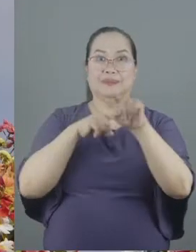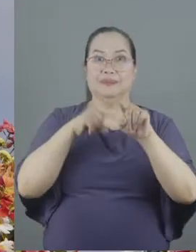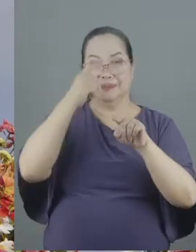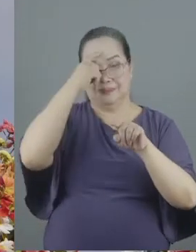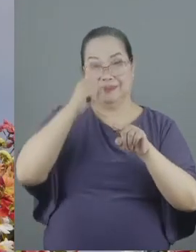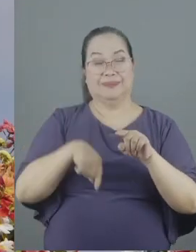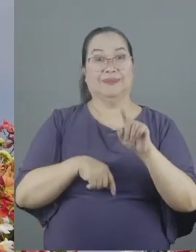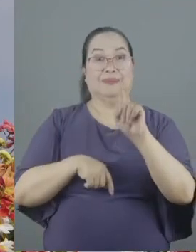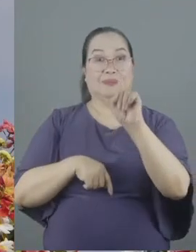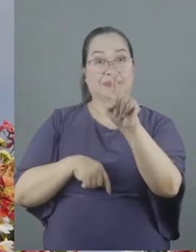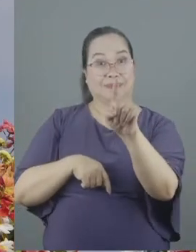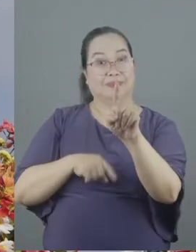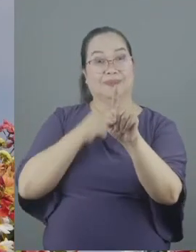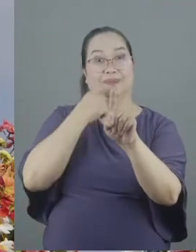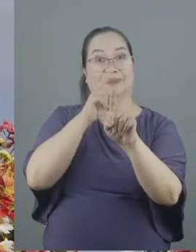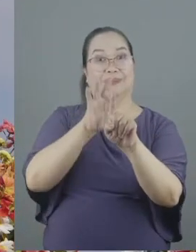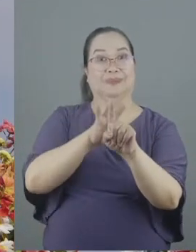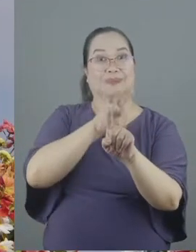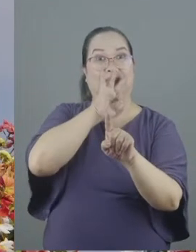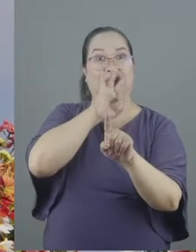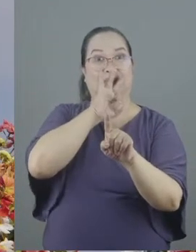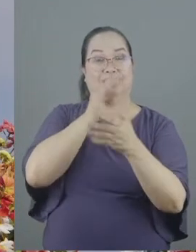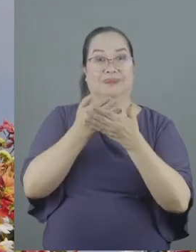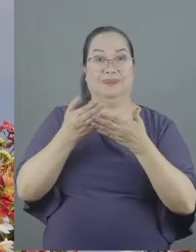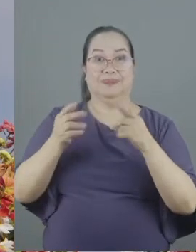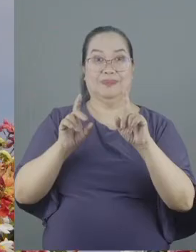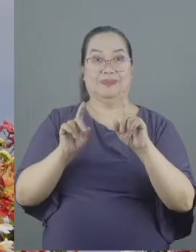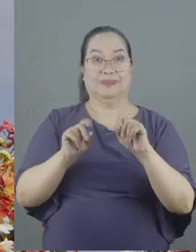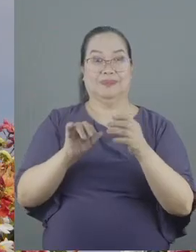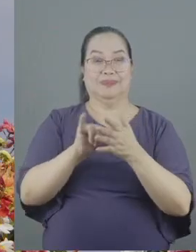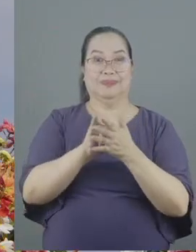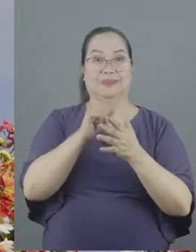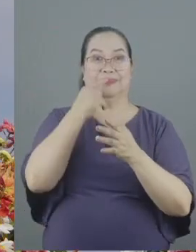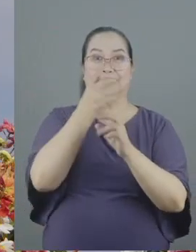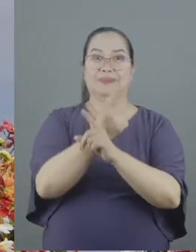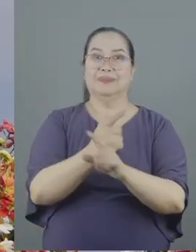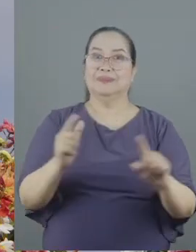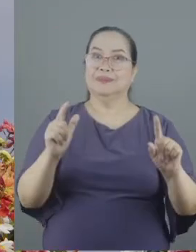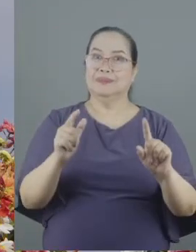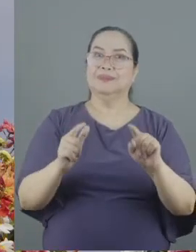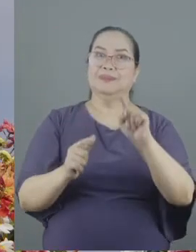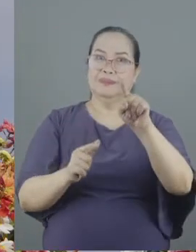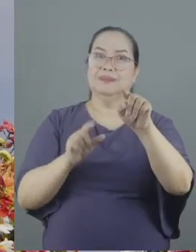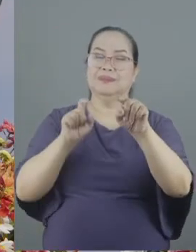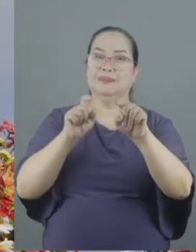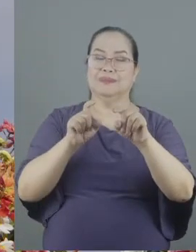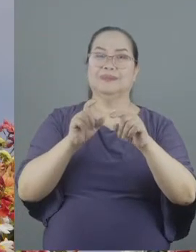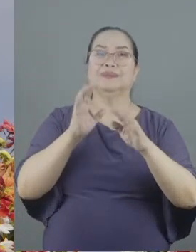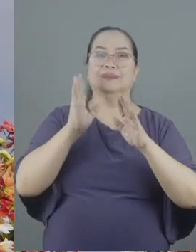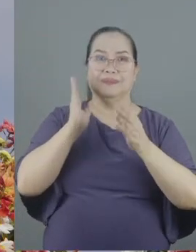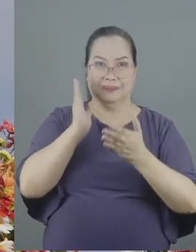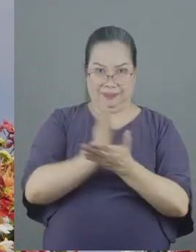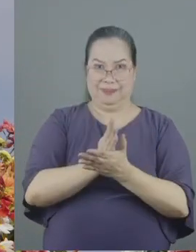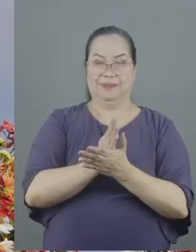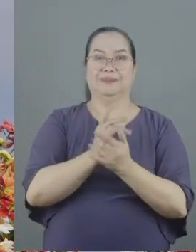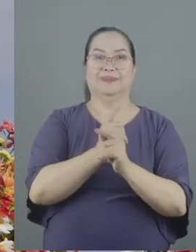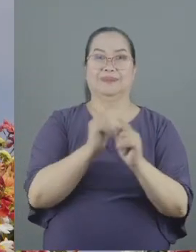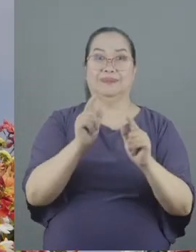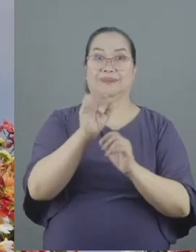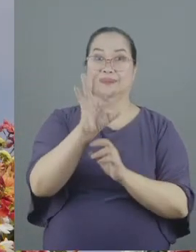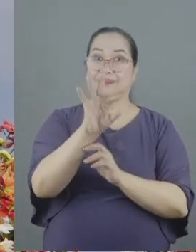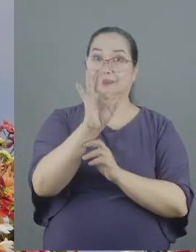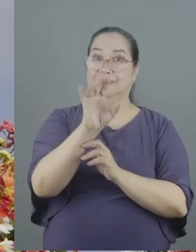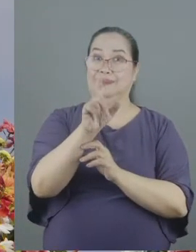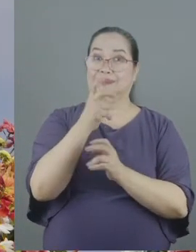that and who are somehow offended by some of the things that you do in liberty then you have to restrict your liberty and if you find it